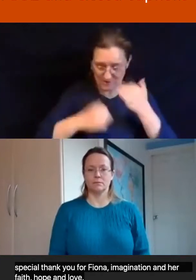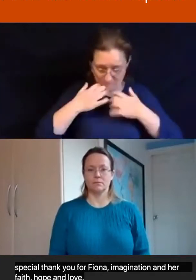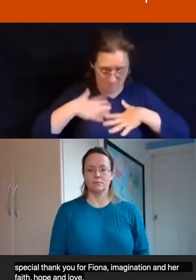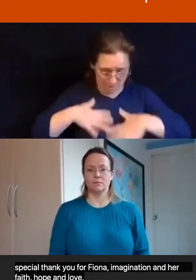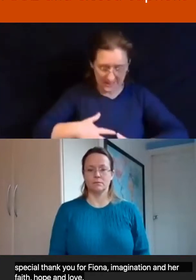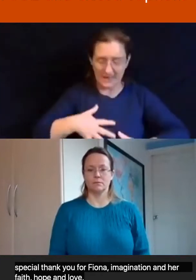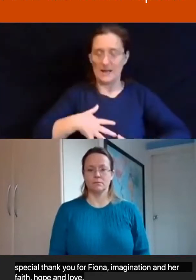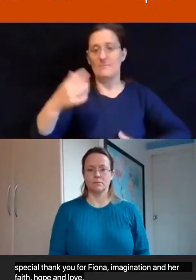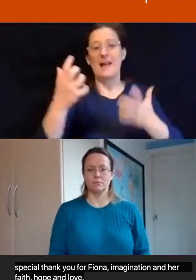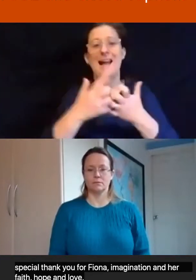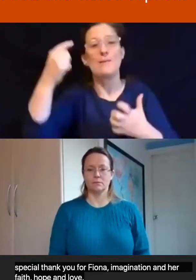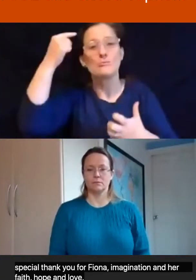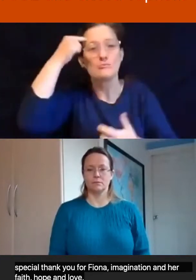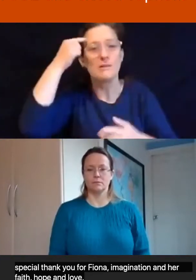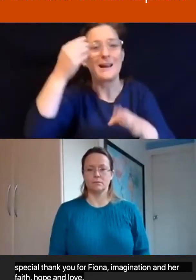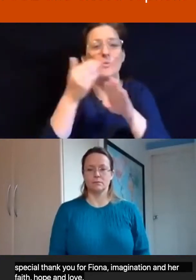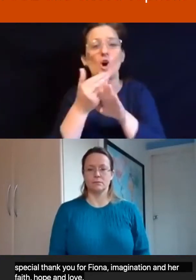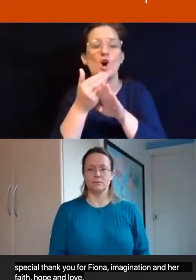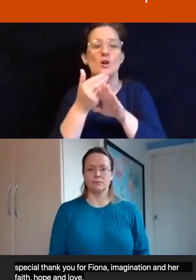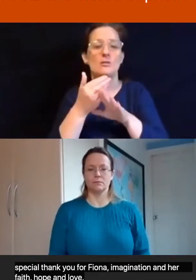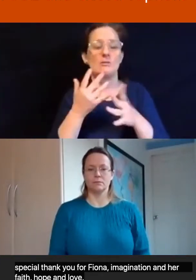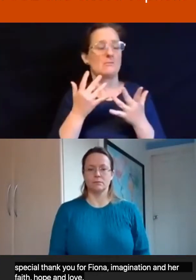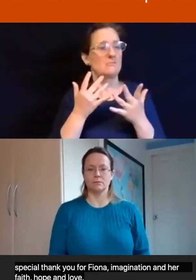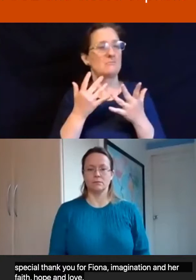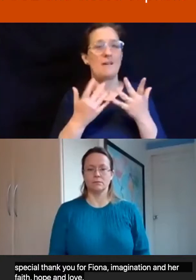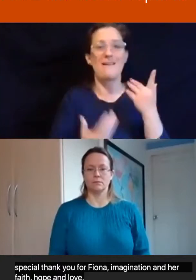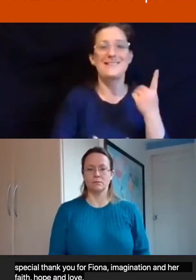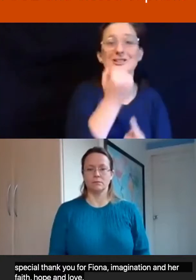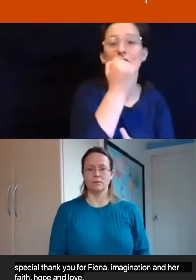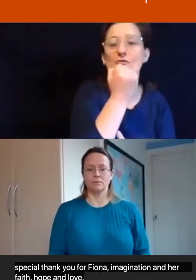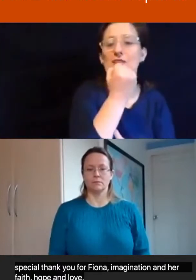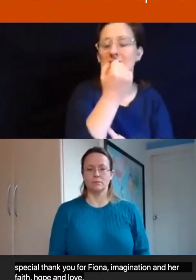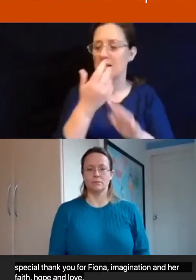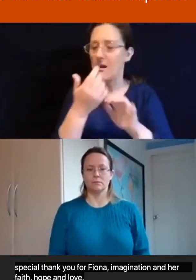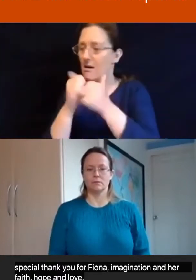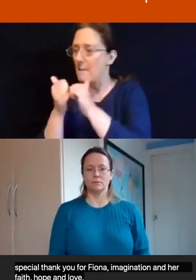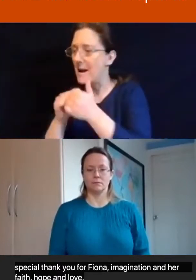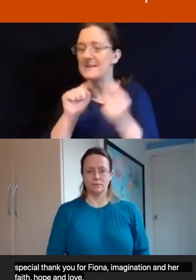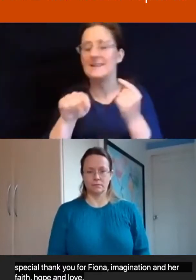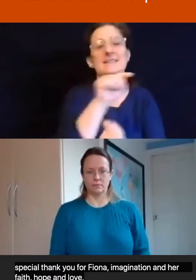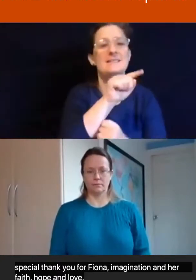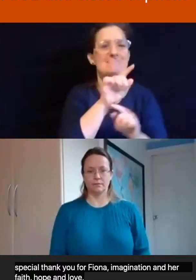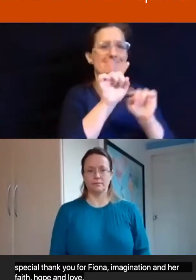way our brains work, our discoveries and our companions, all different.